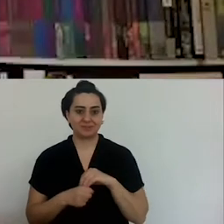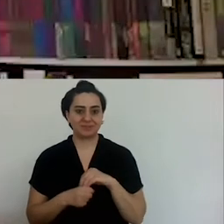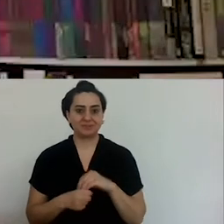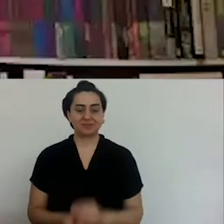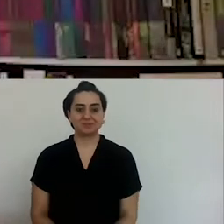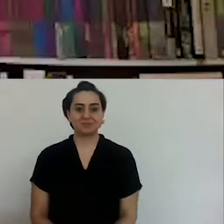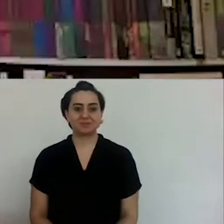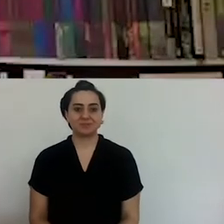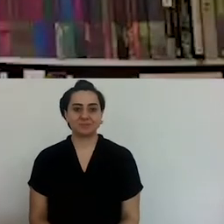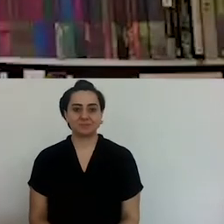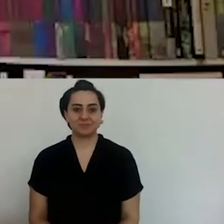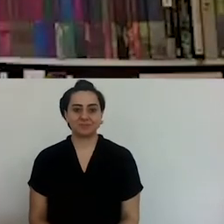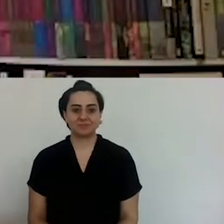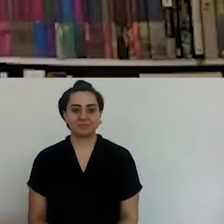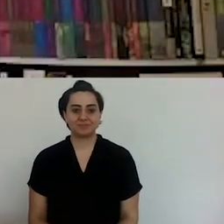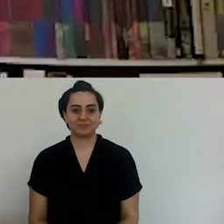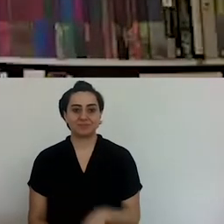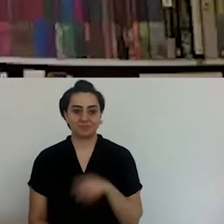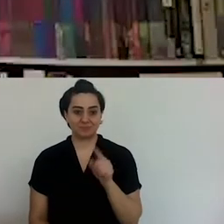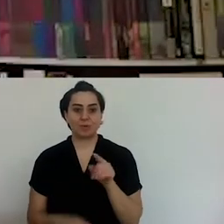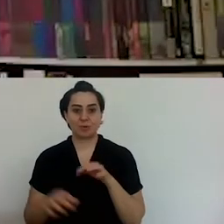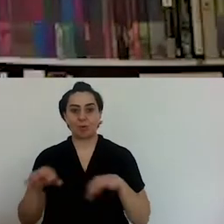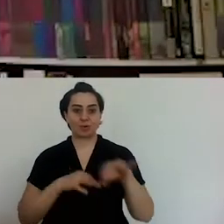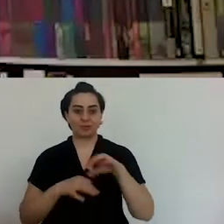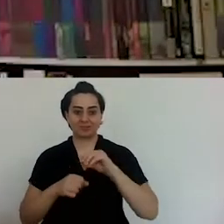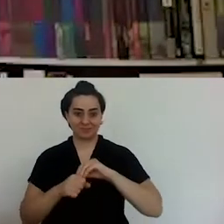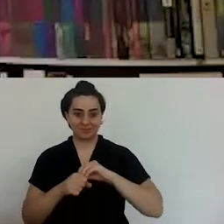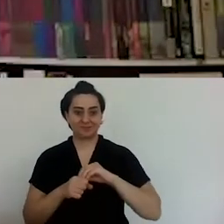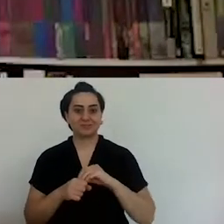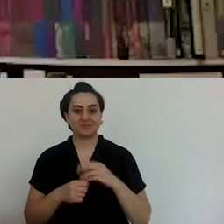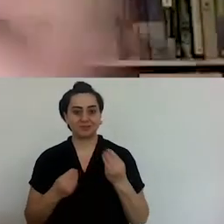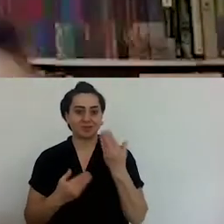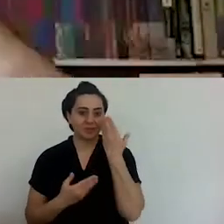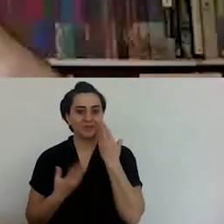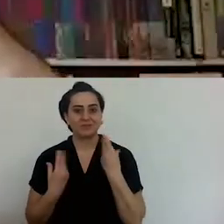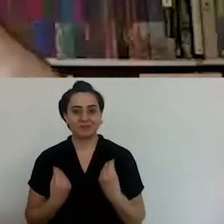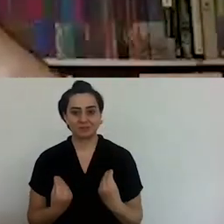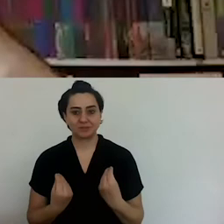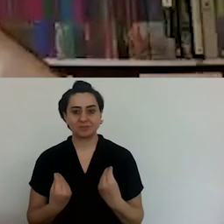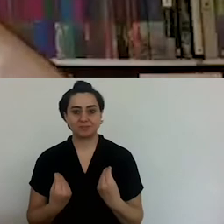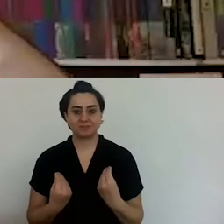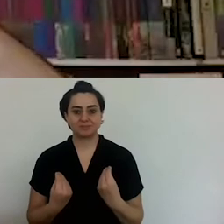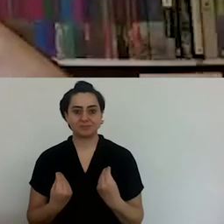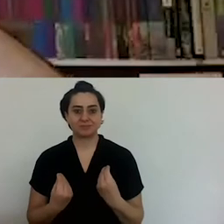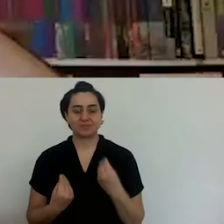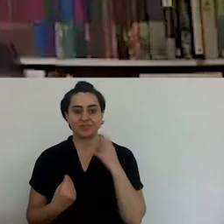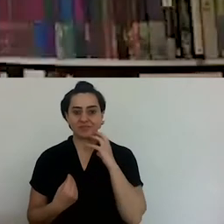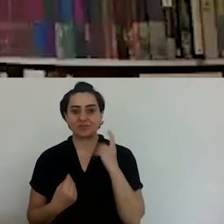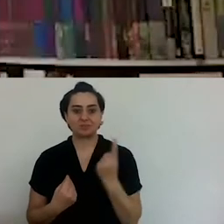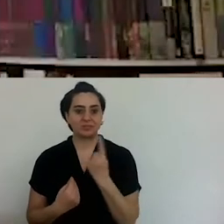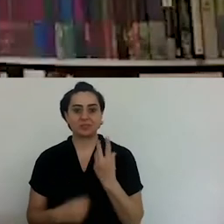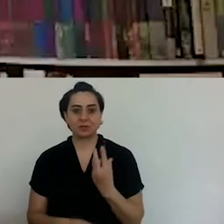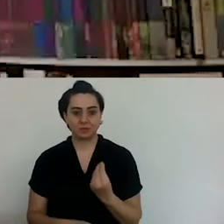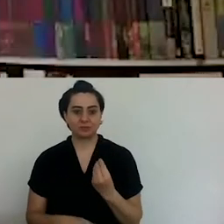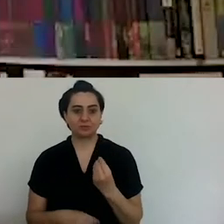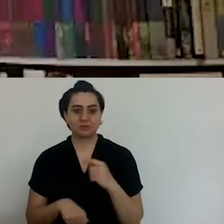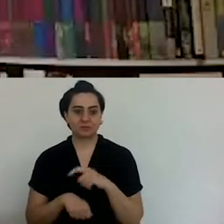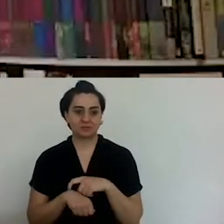It's always a pleasure for me to be part of any event related to the foundation,